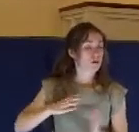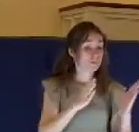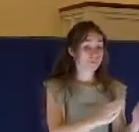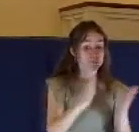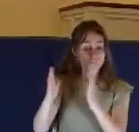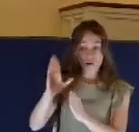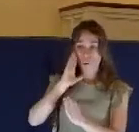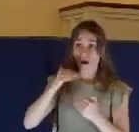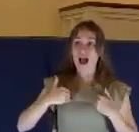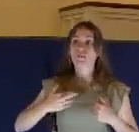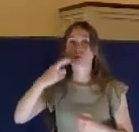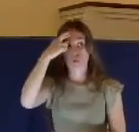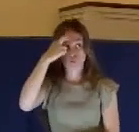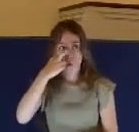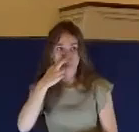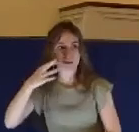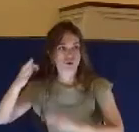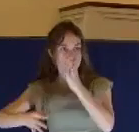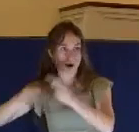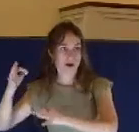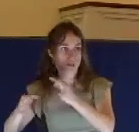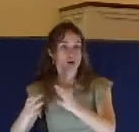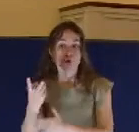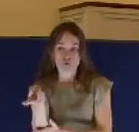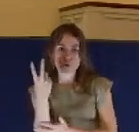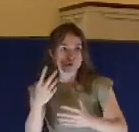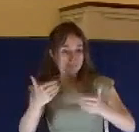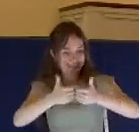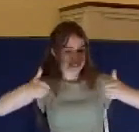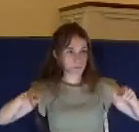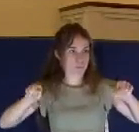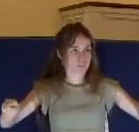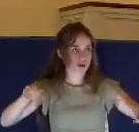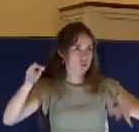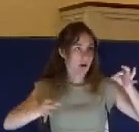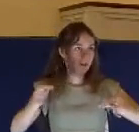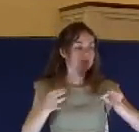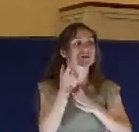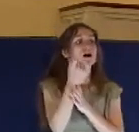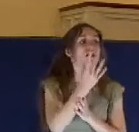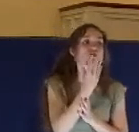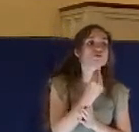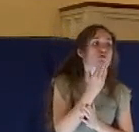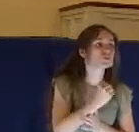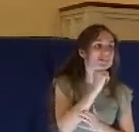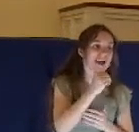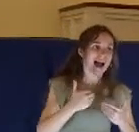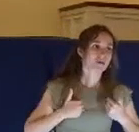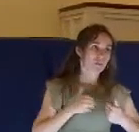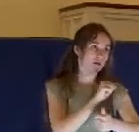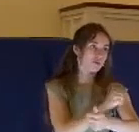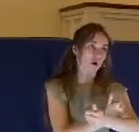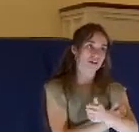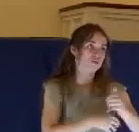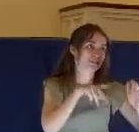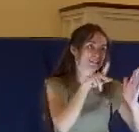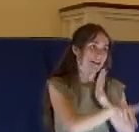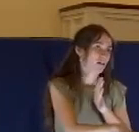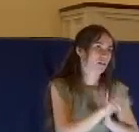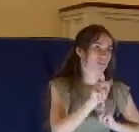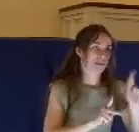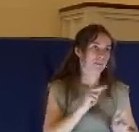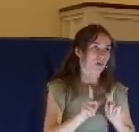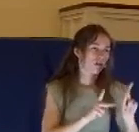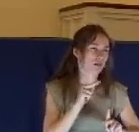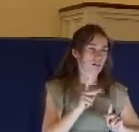the Jews did not have the power to put anyone to death. All they could do is bring that to Rome, show them the evidence, and bring it to Rome. And Rome